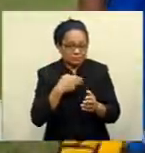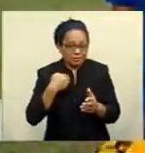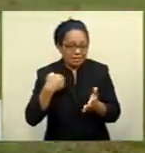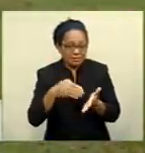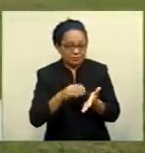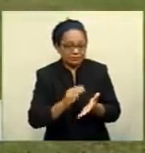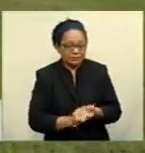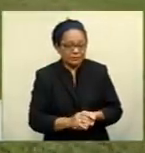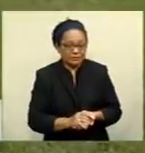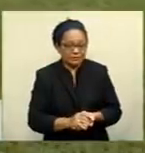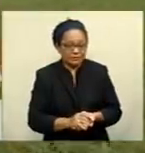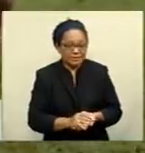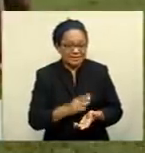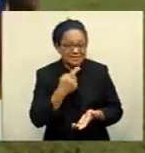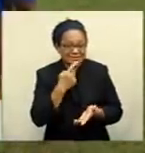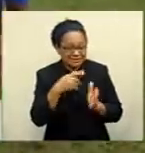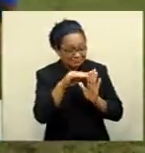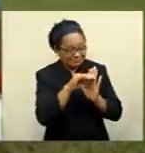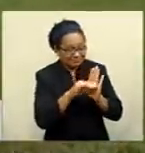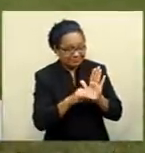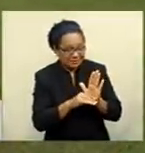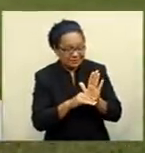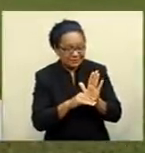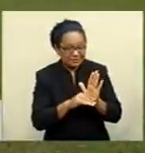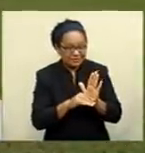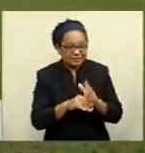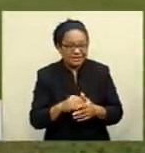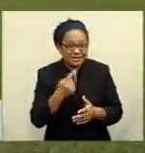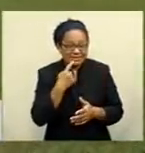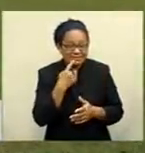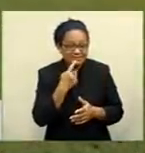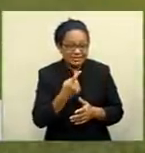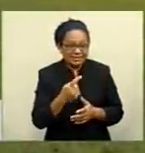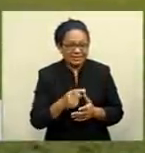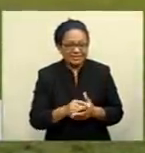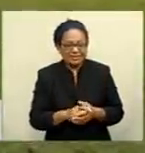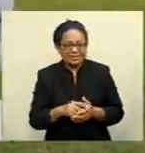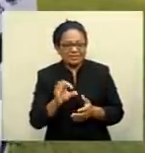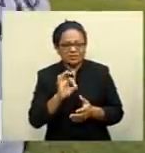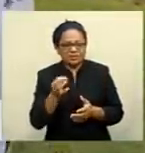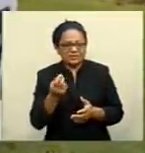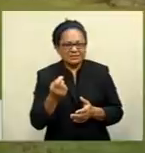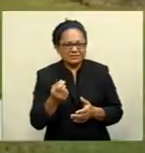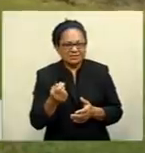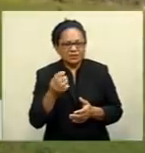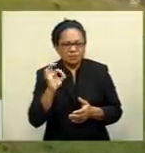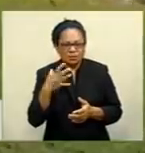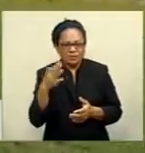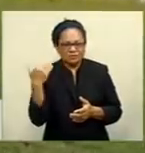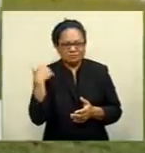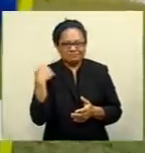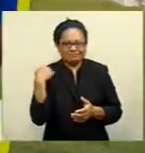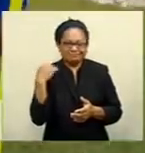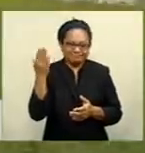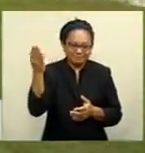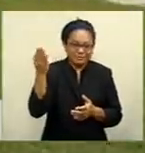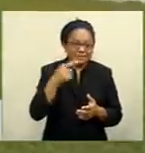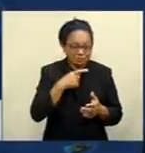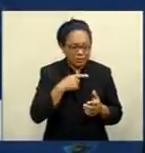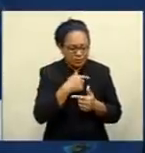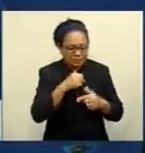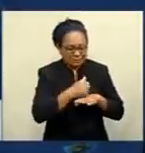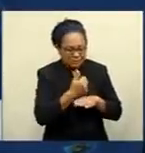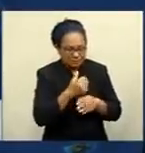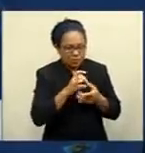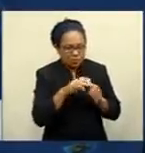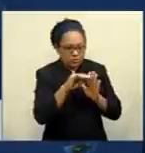says the return to play protocol is designed in such a way that it won't be an inconvenience to the authorities. The program and the